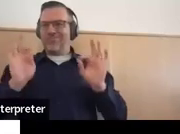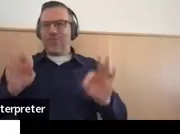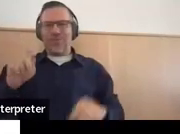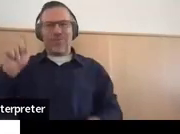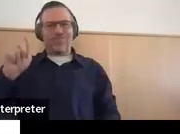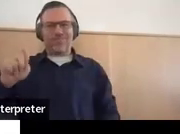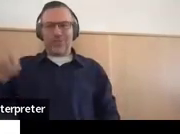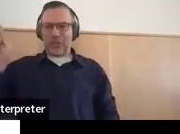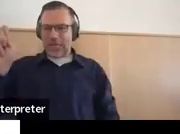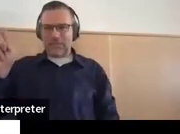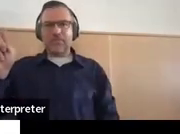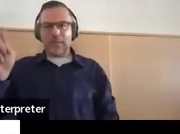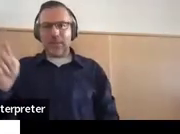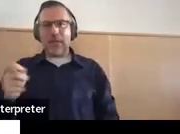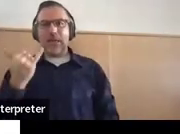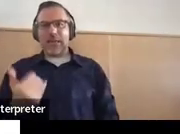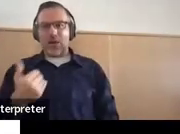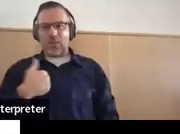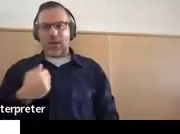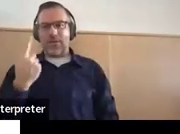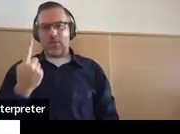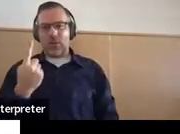have alignment between five and nine.